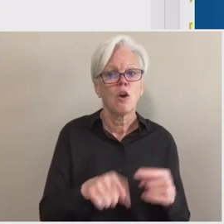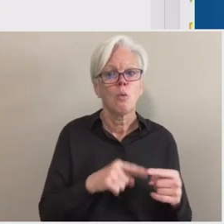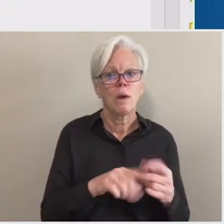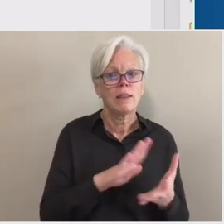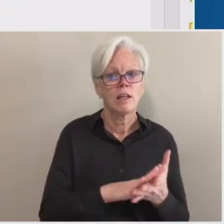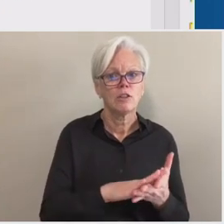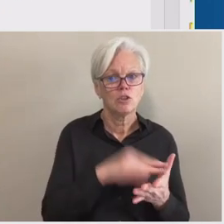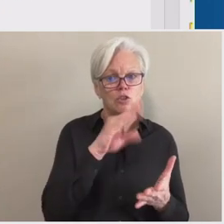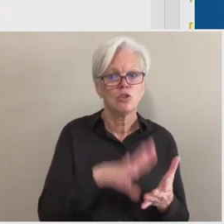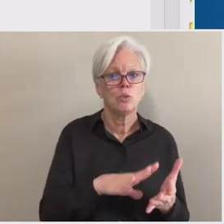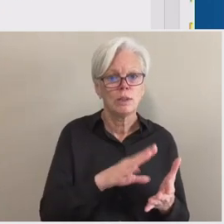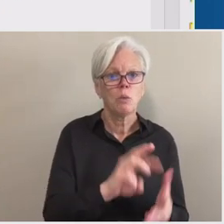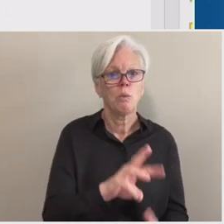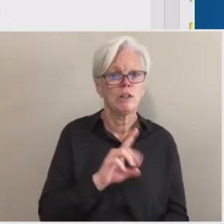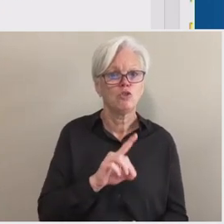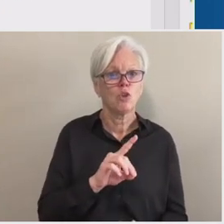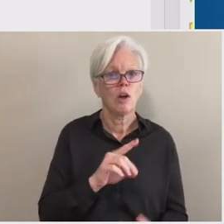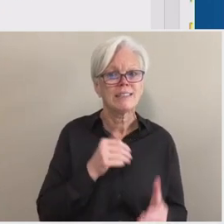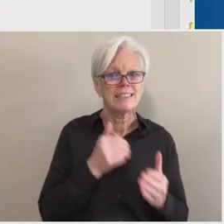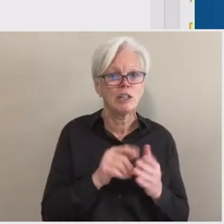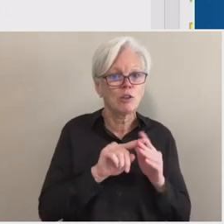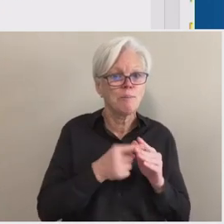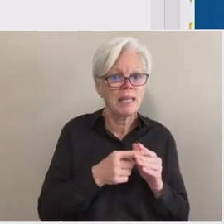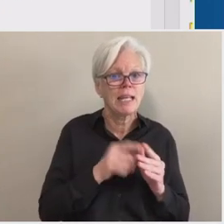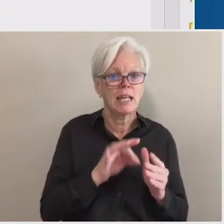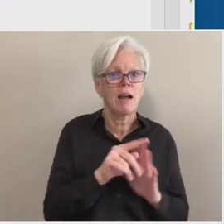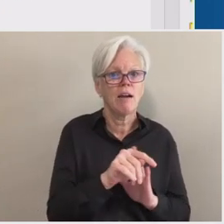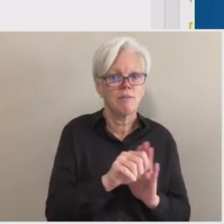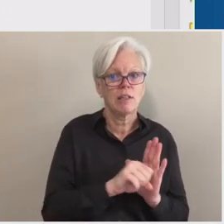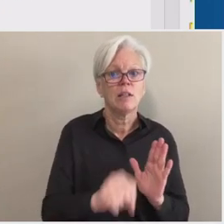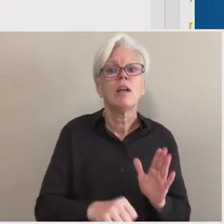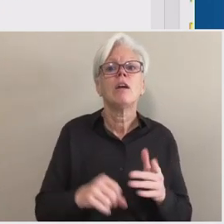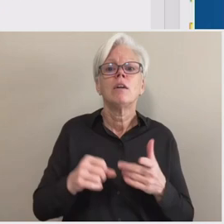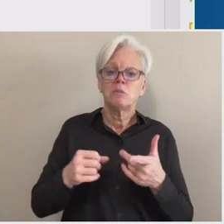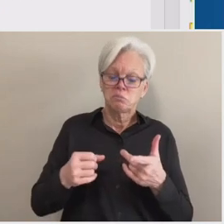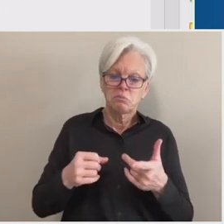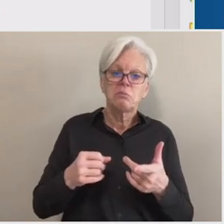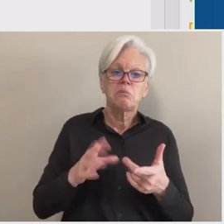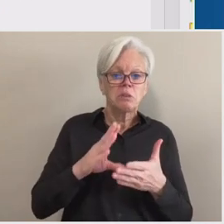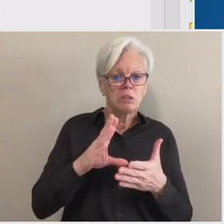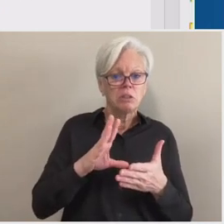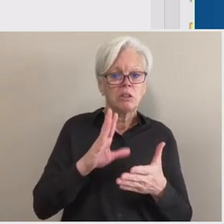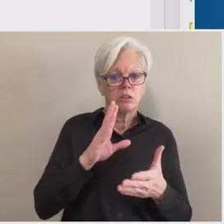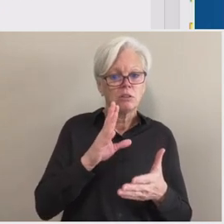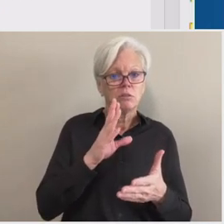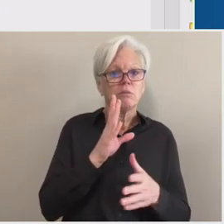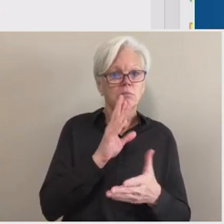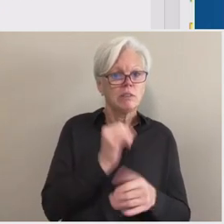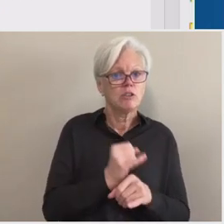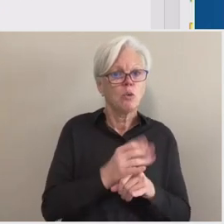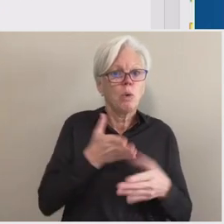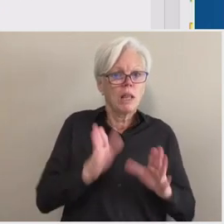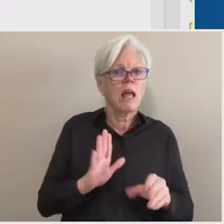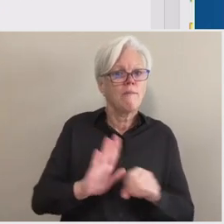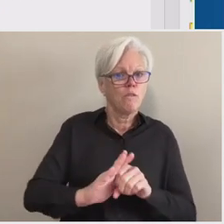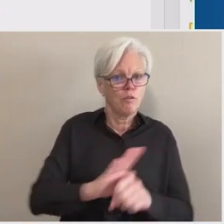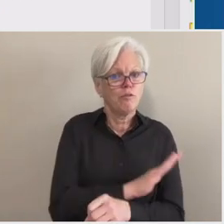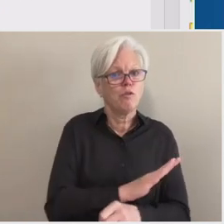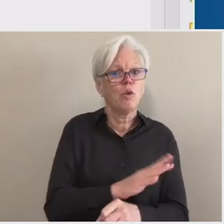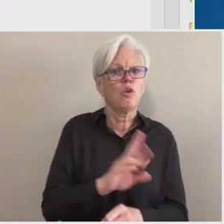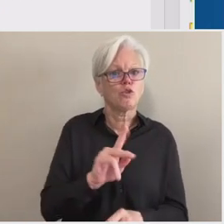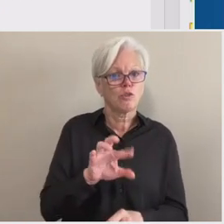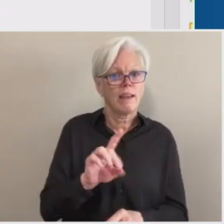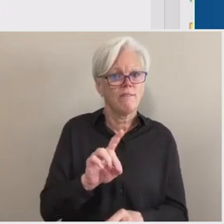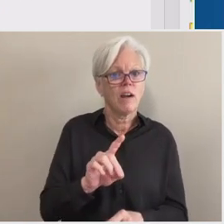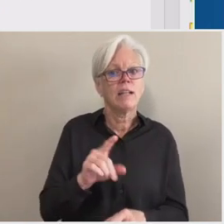very close to the beginning of a term. Many institutions allow for a full tuition and fee refund if the student withdraws in the